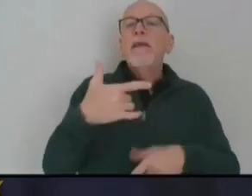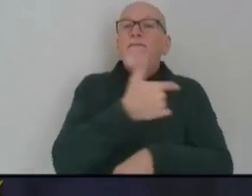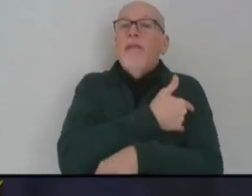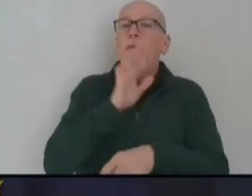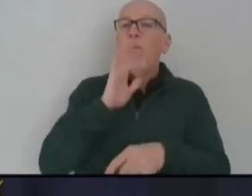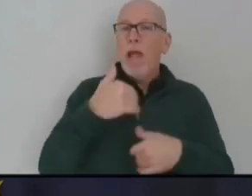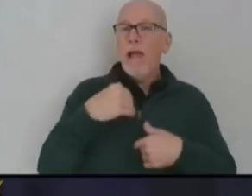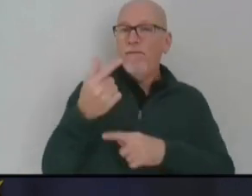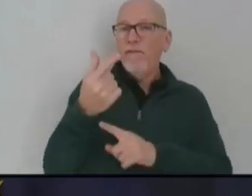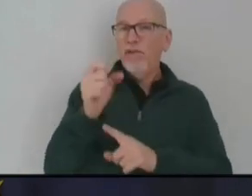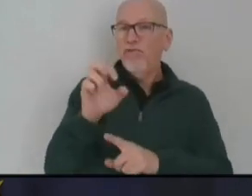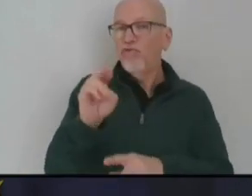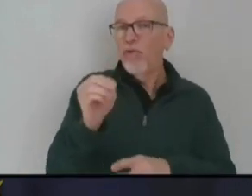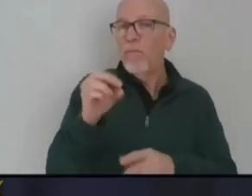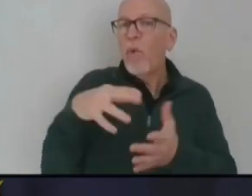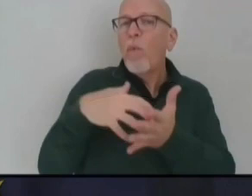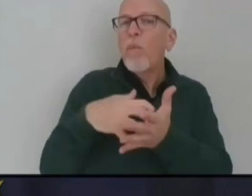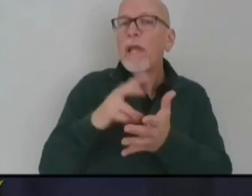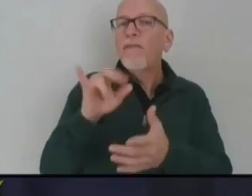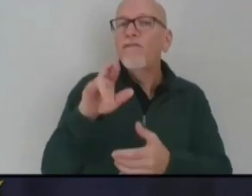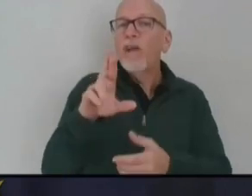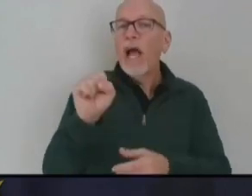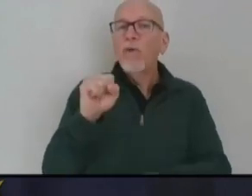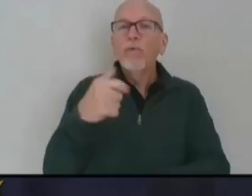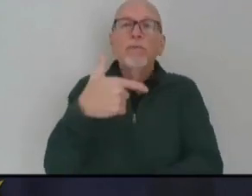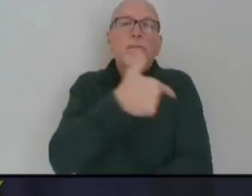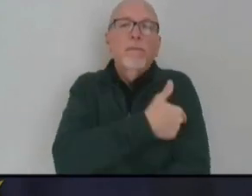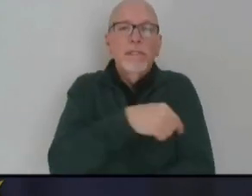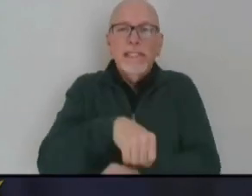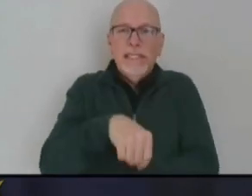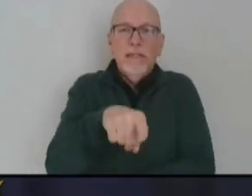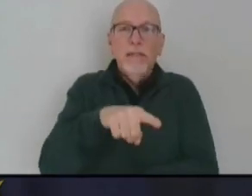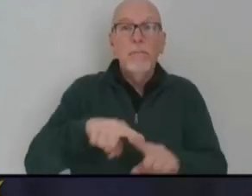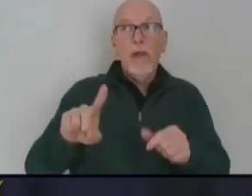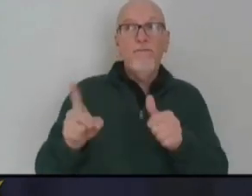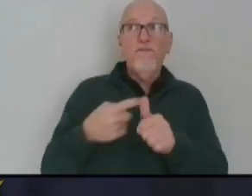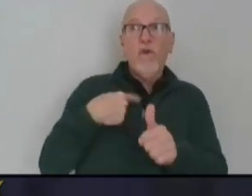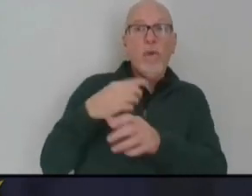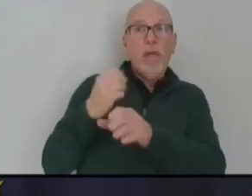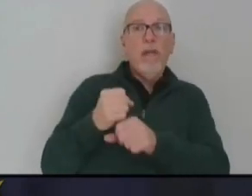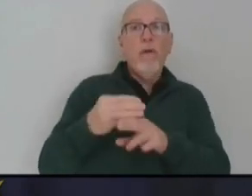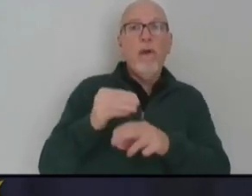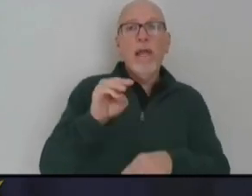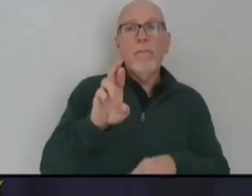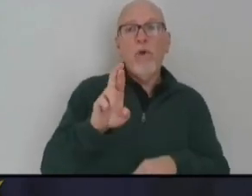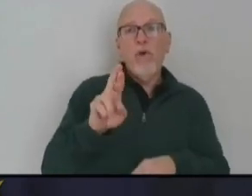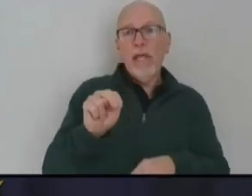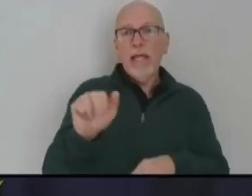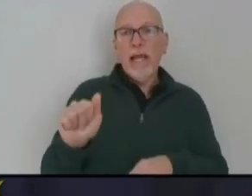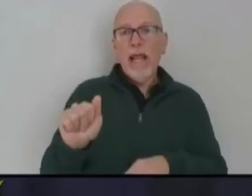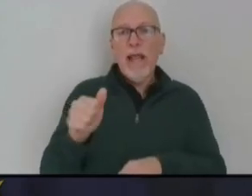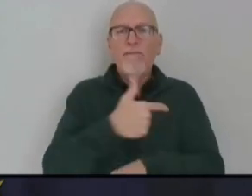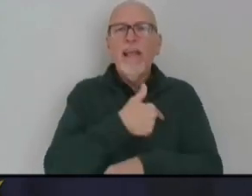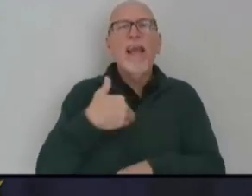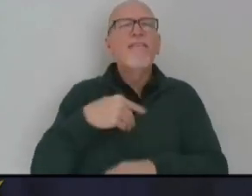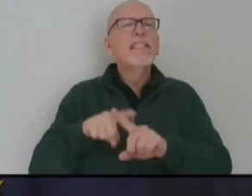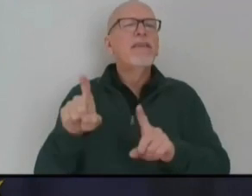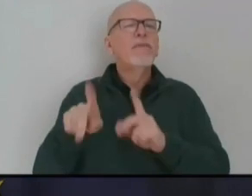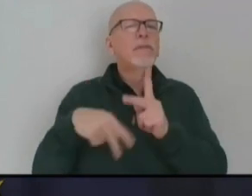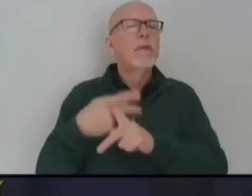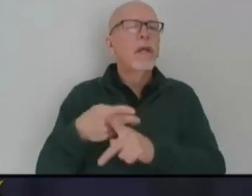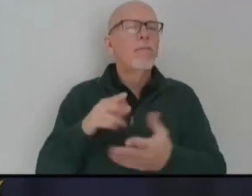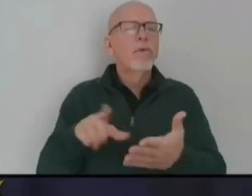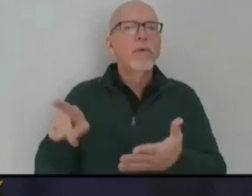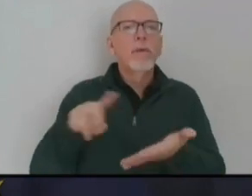into our bodies, but these vaccines that we will be receiving first are mRNA vaccines, and they take a different approach. They teach